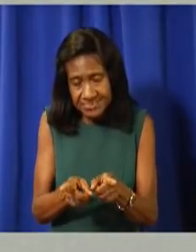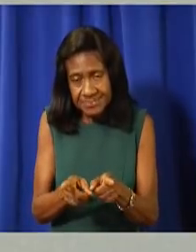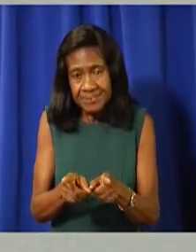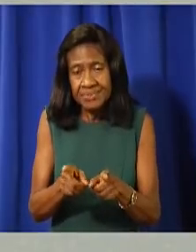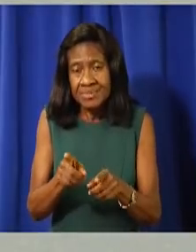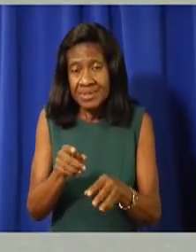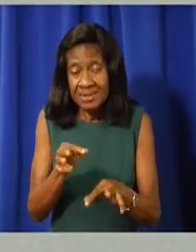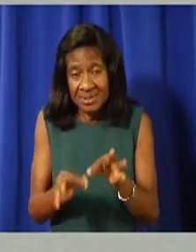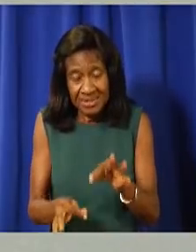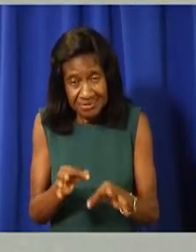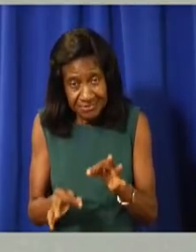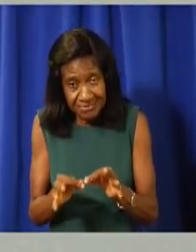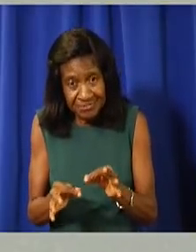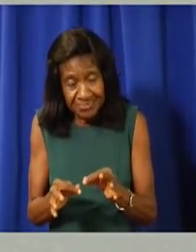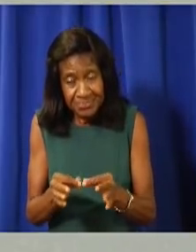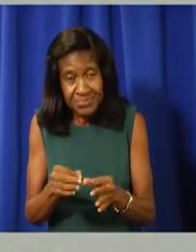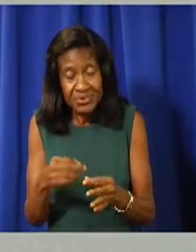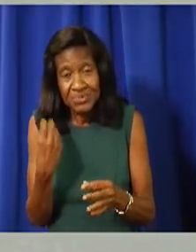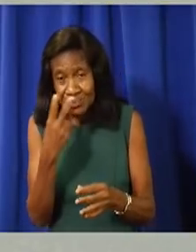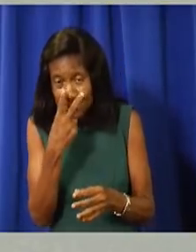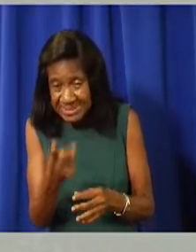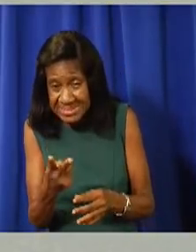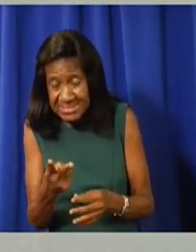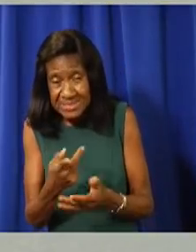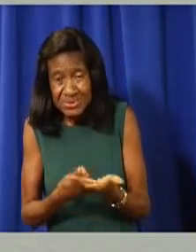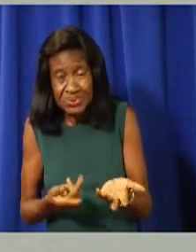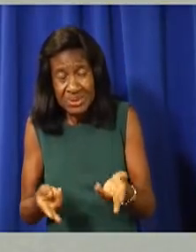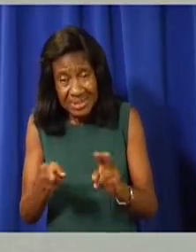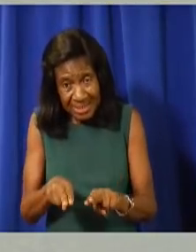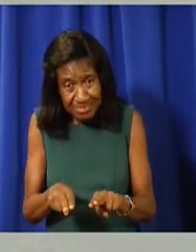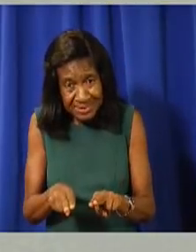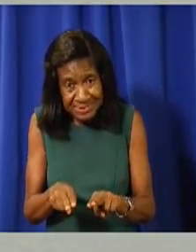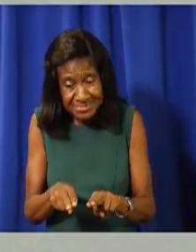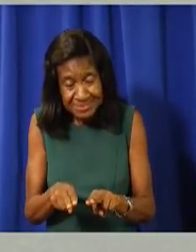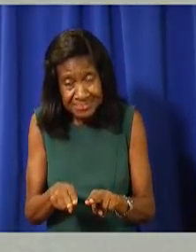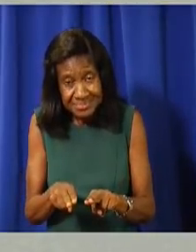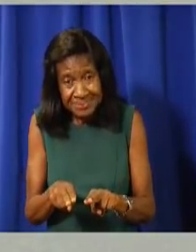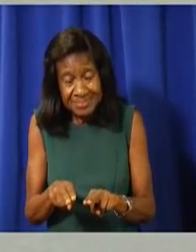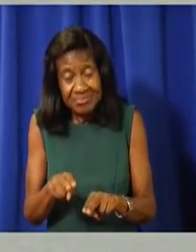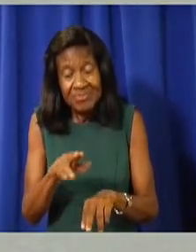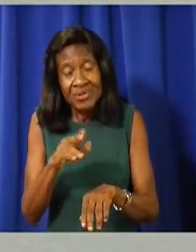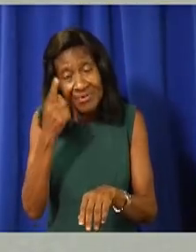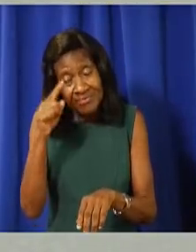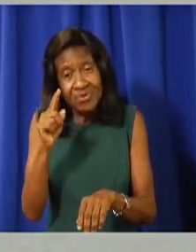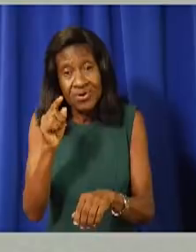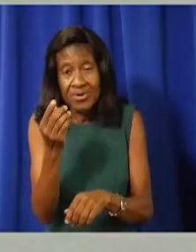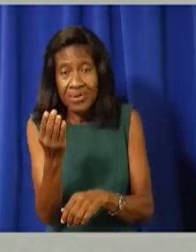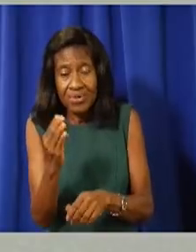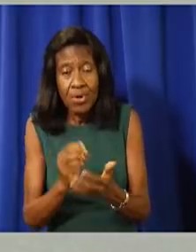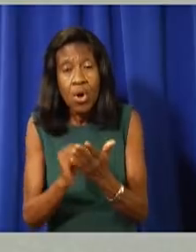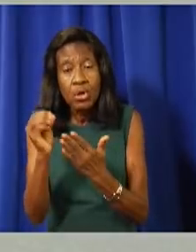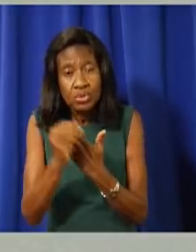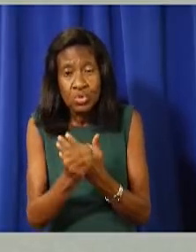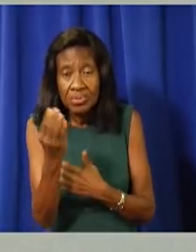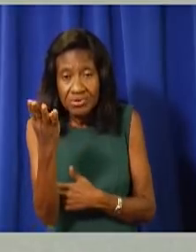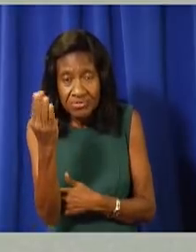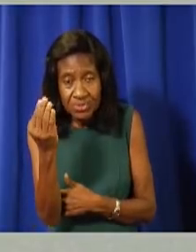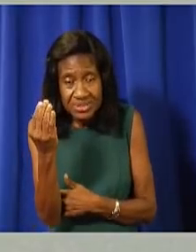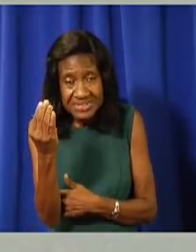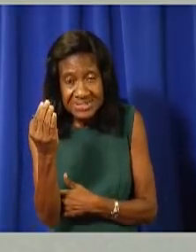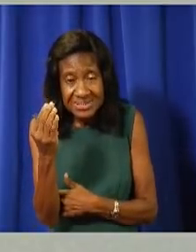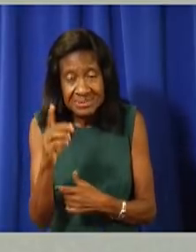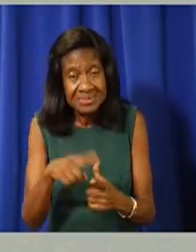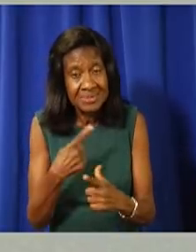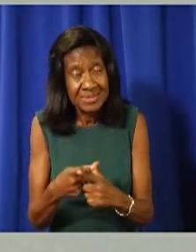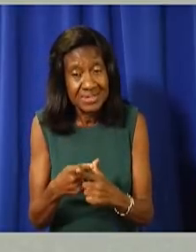us pause ahead of moving to Phase 4 on the 14th of October, we will not hesitate to put on the brakes,